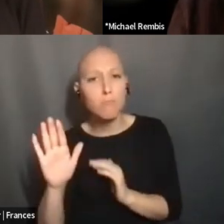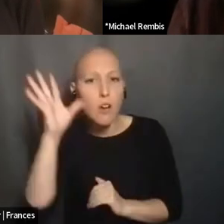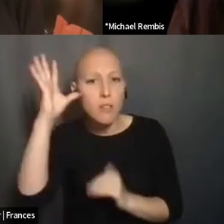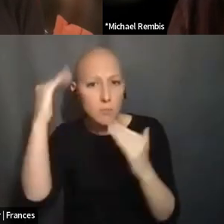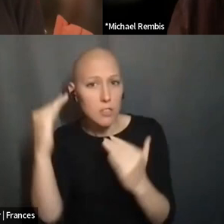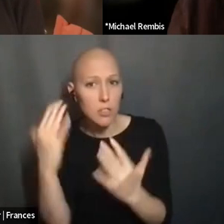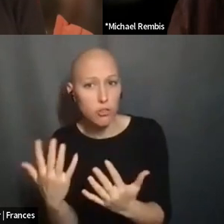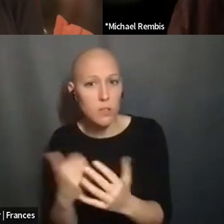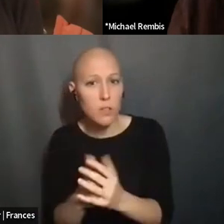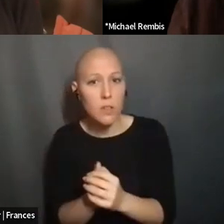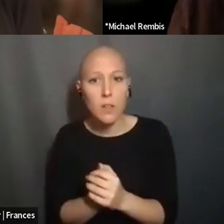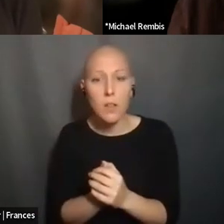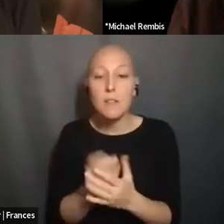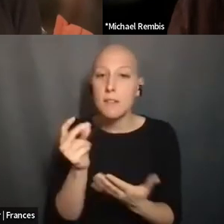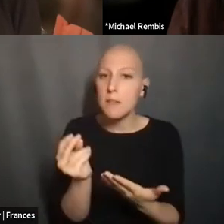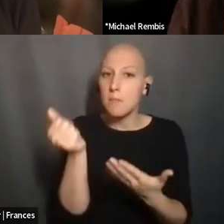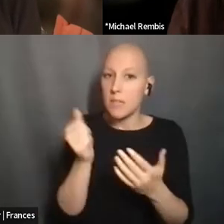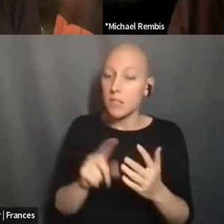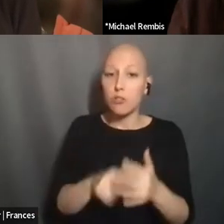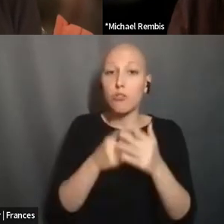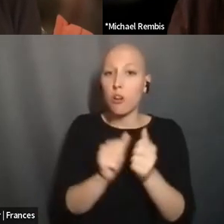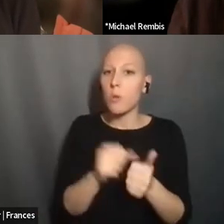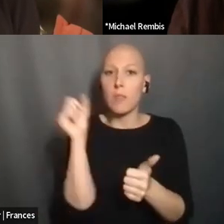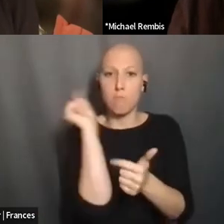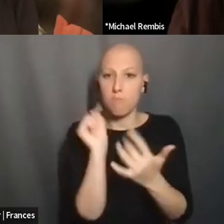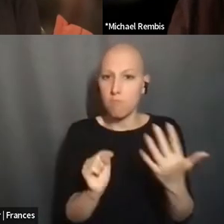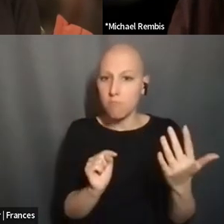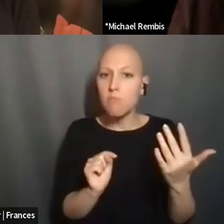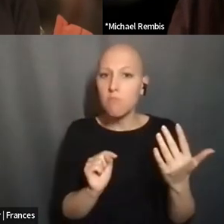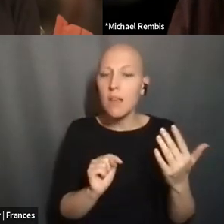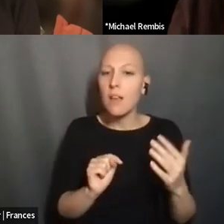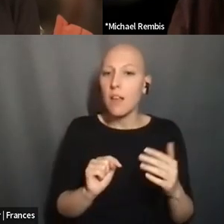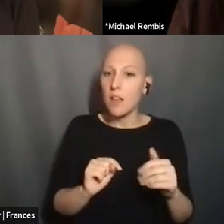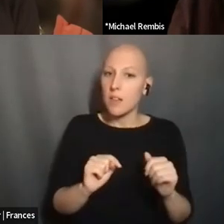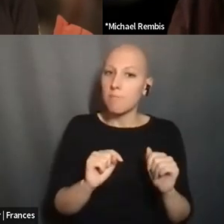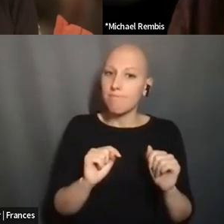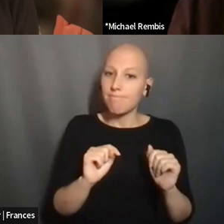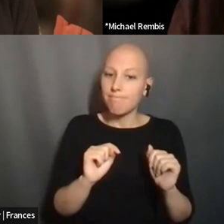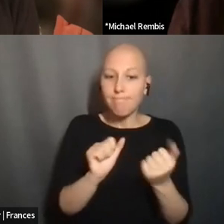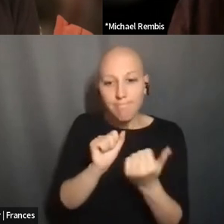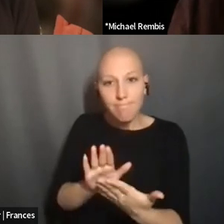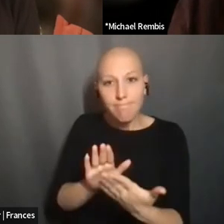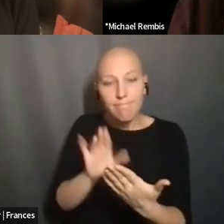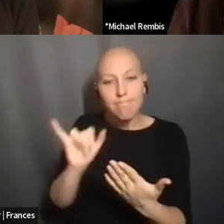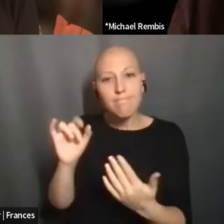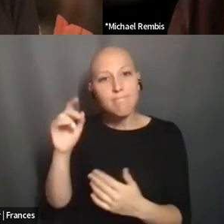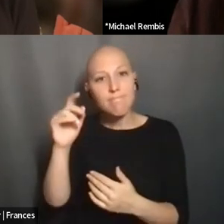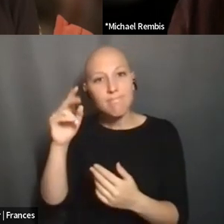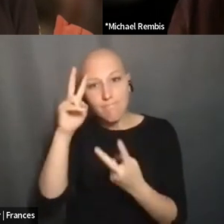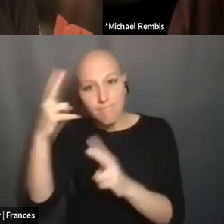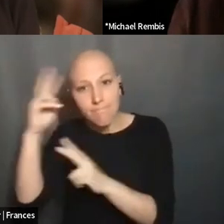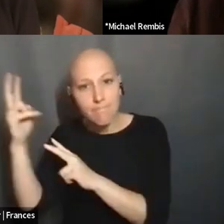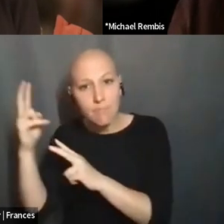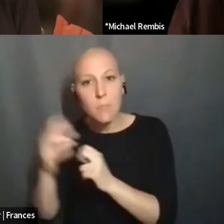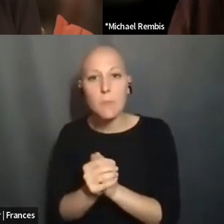TO SORT OF LISTING OUT THE DIFFERENT PATHOPHYSIOLOGY THAT IS SO OFTEN THE FIRST THING THAT IS KIND OF MENTIONED AND